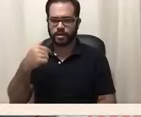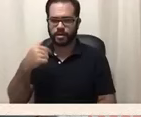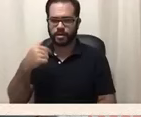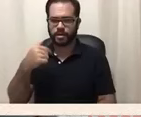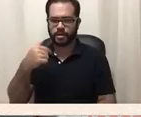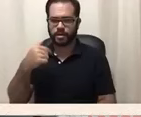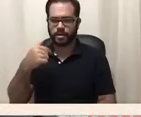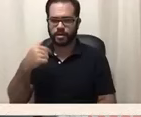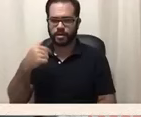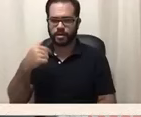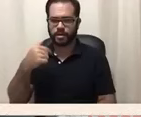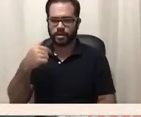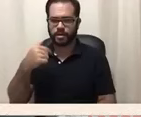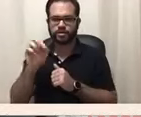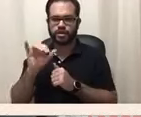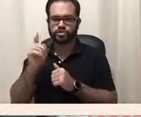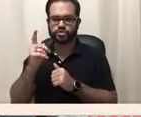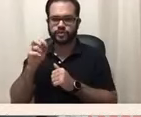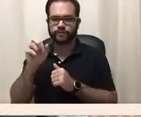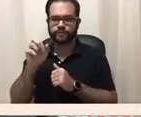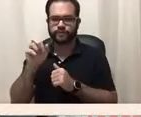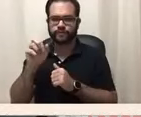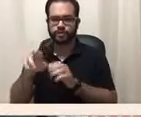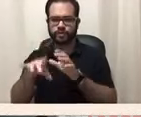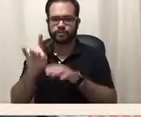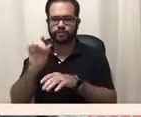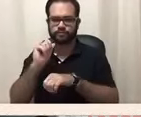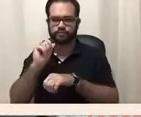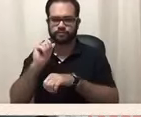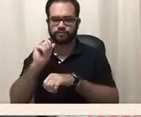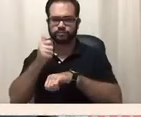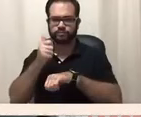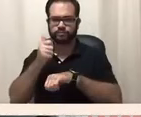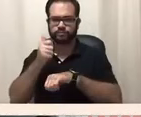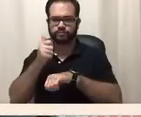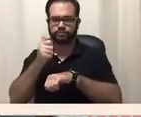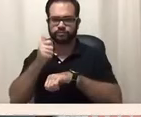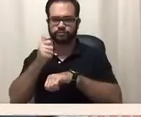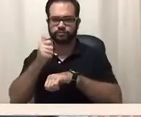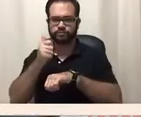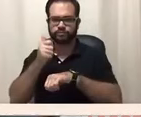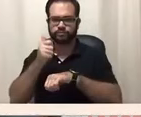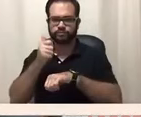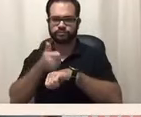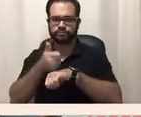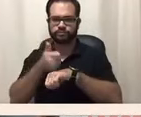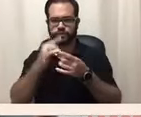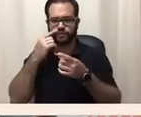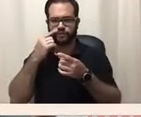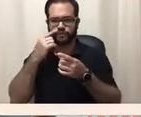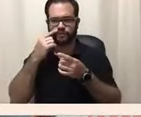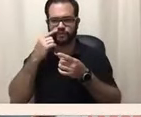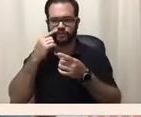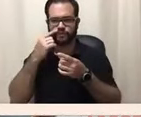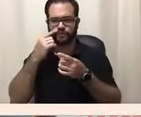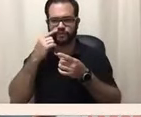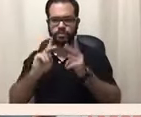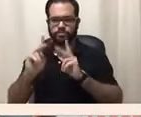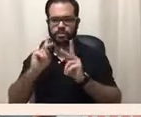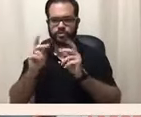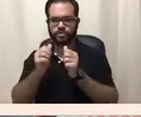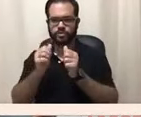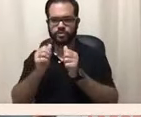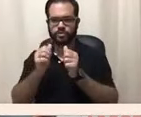olympics for people with intellectual disabilities the